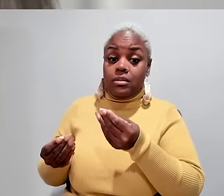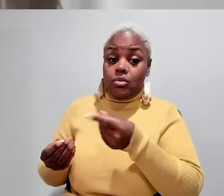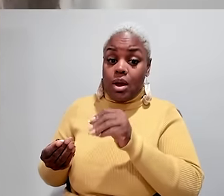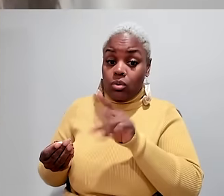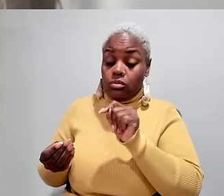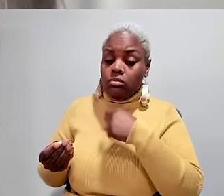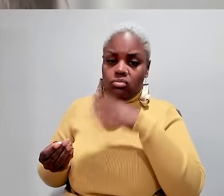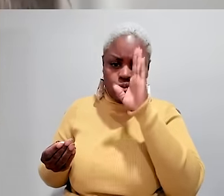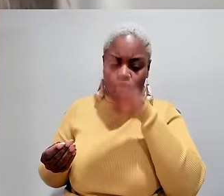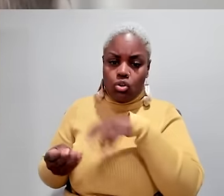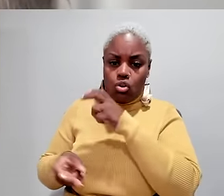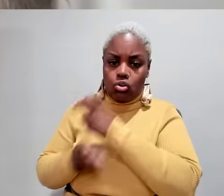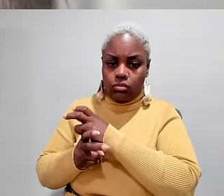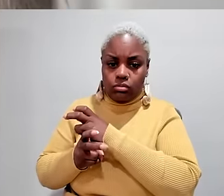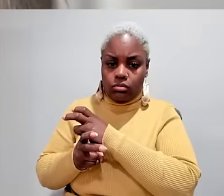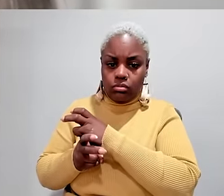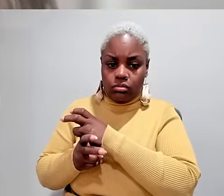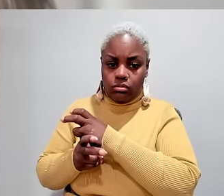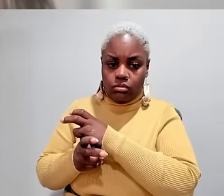him, I said, I'm giving you an out.